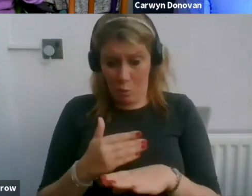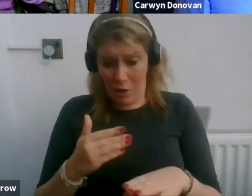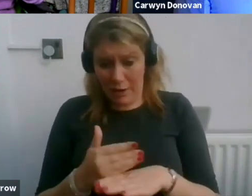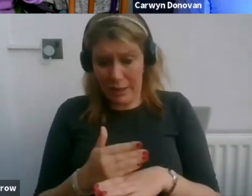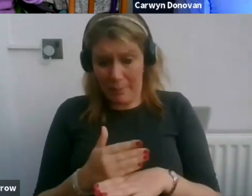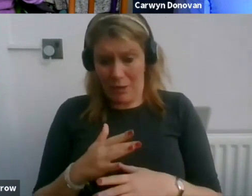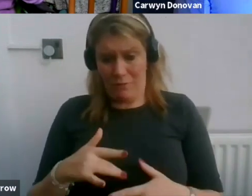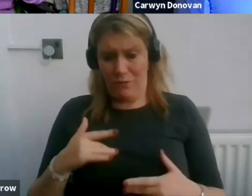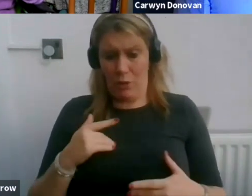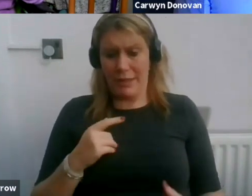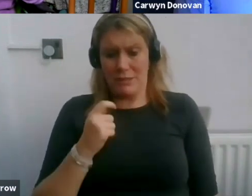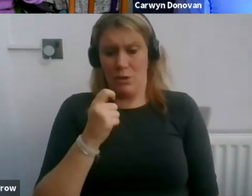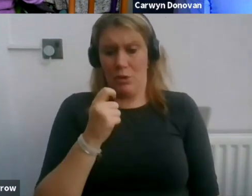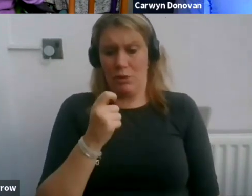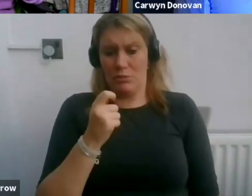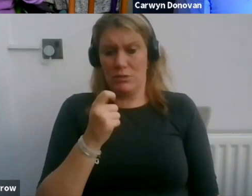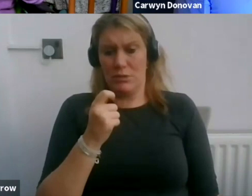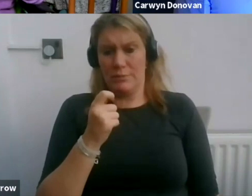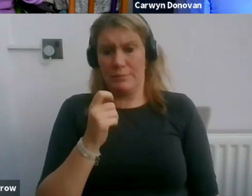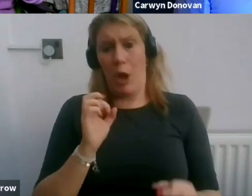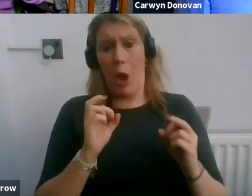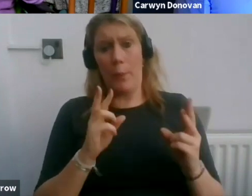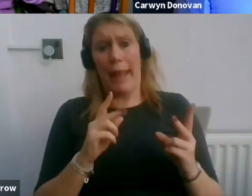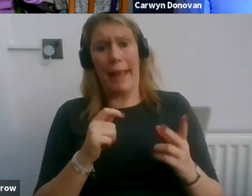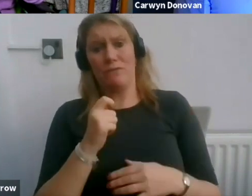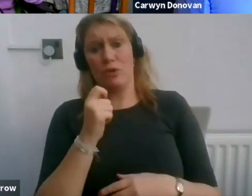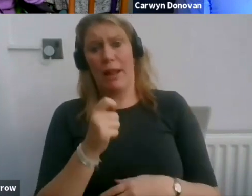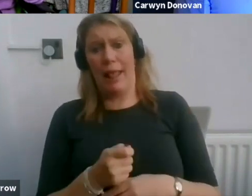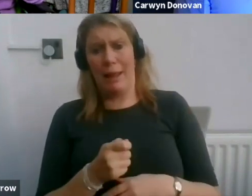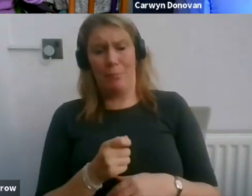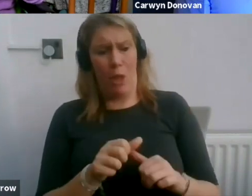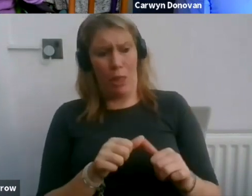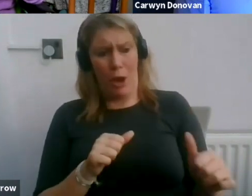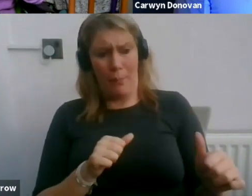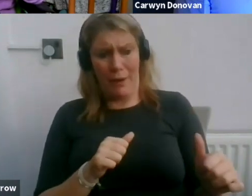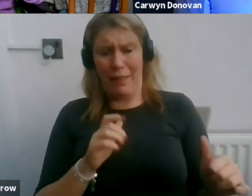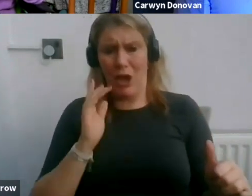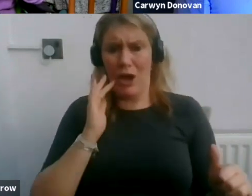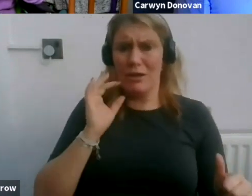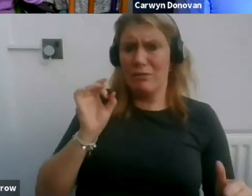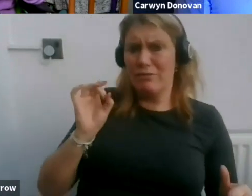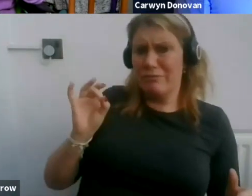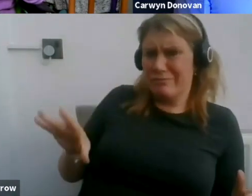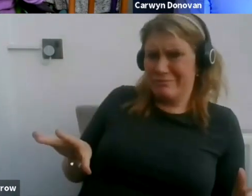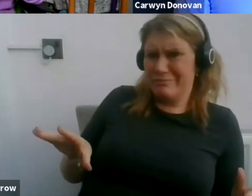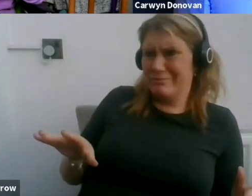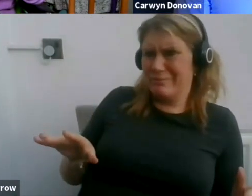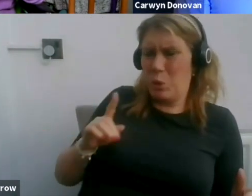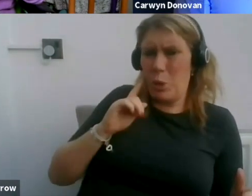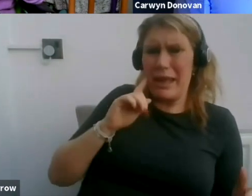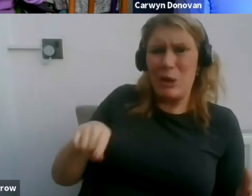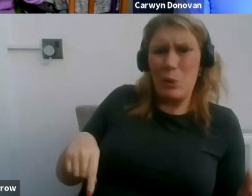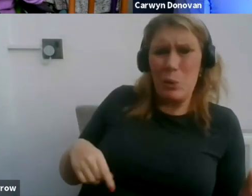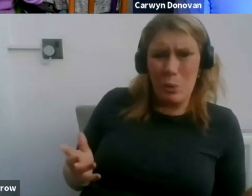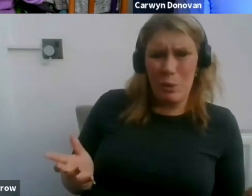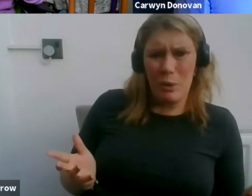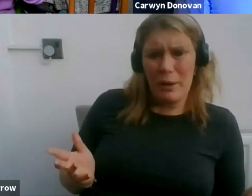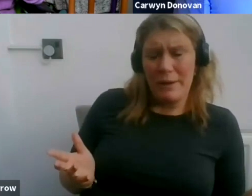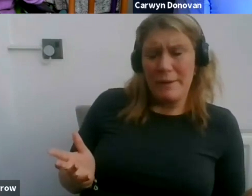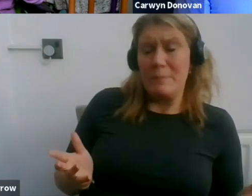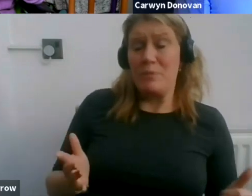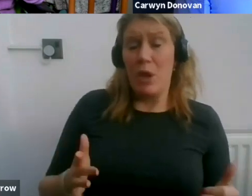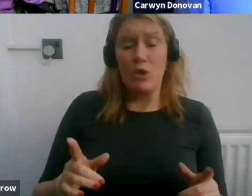claim by the organisation for whatever reason. What do you think have been the sort of key